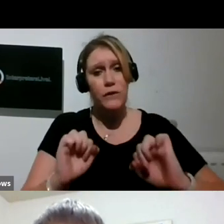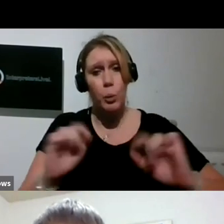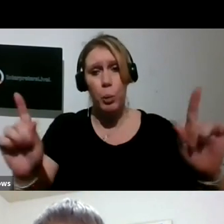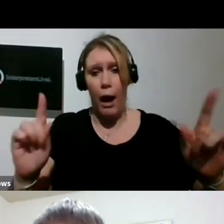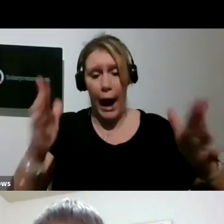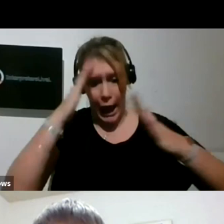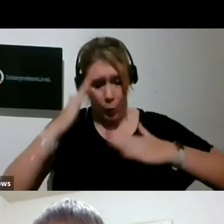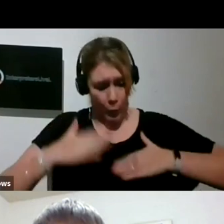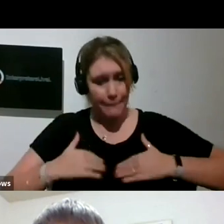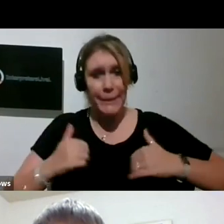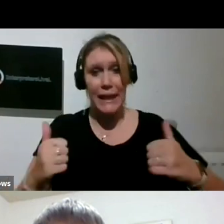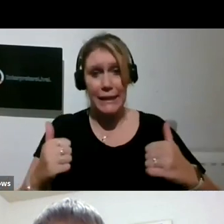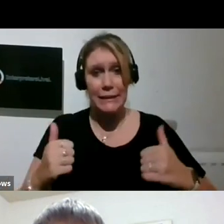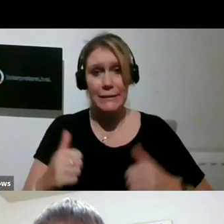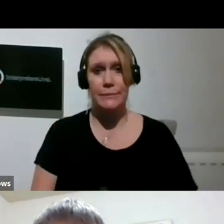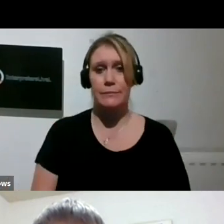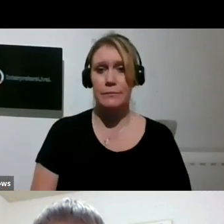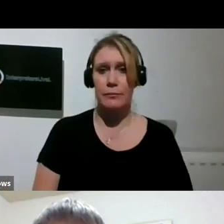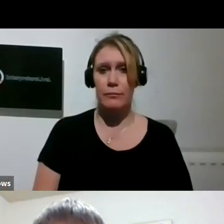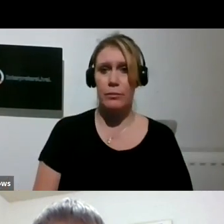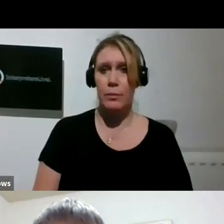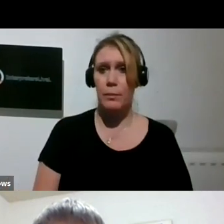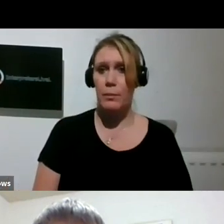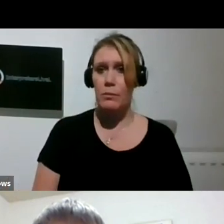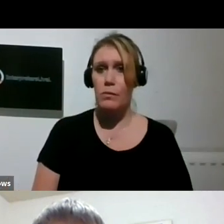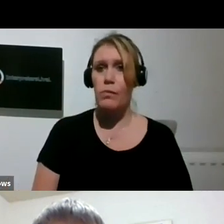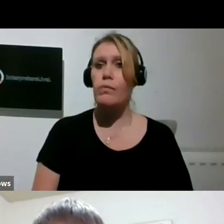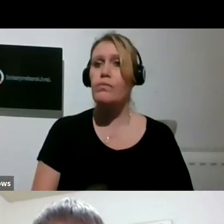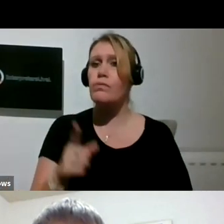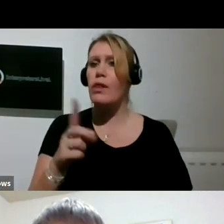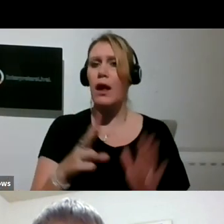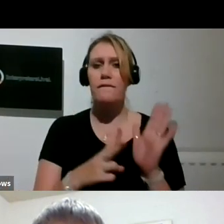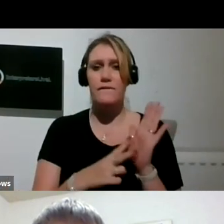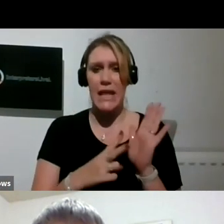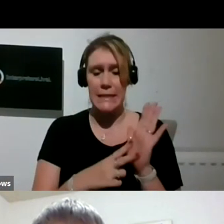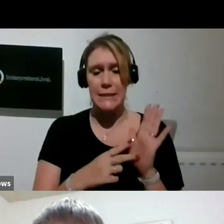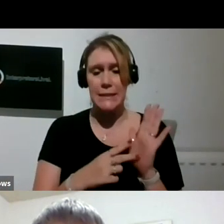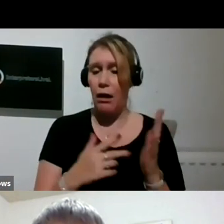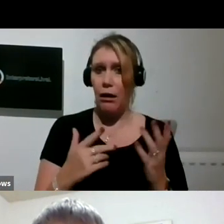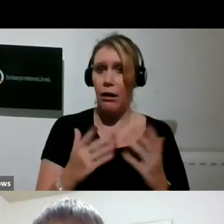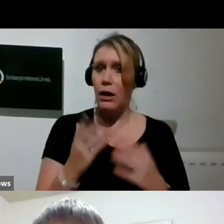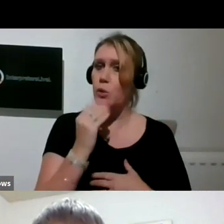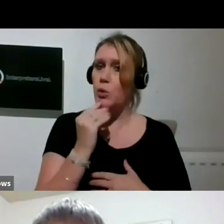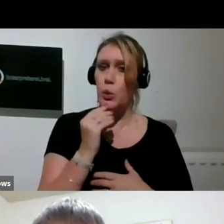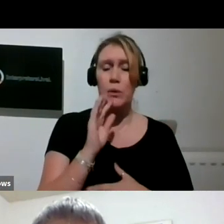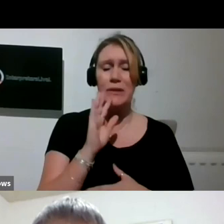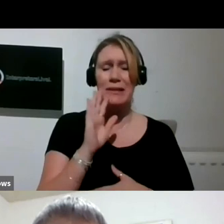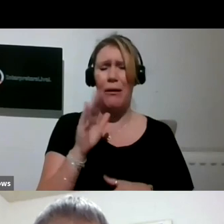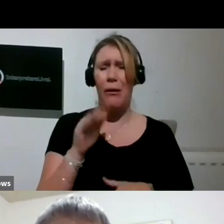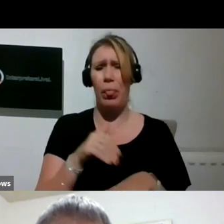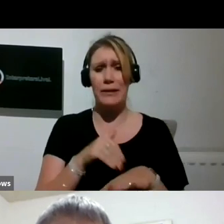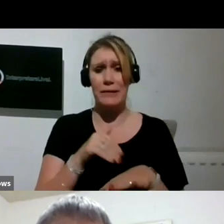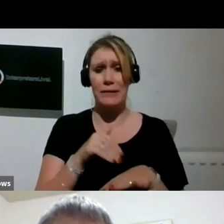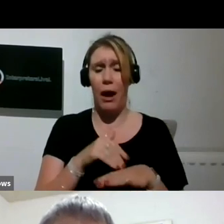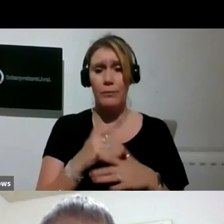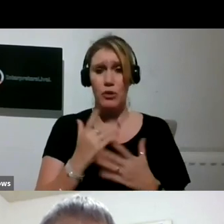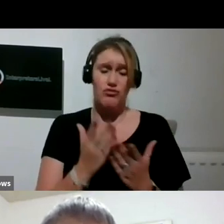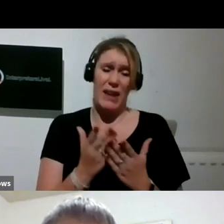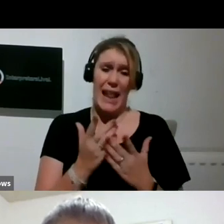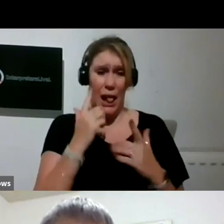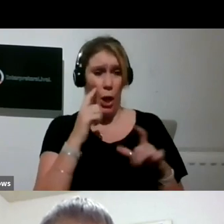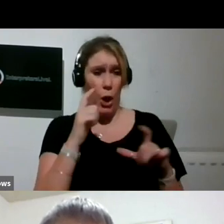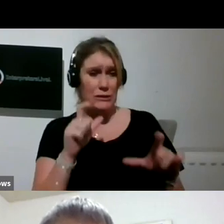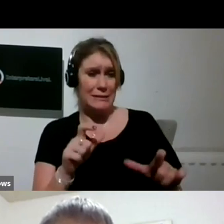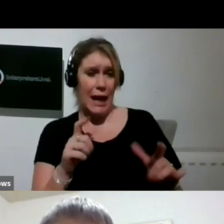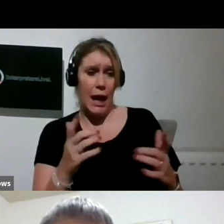Yes. Well, I mean, I, I use it all the time. So in a way, lockdown, I mean, you know,